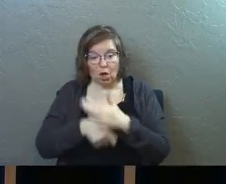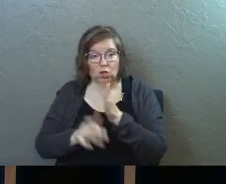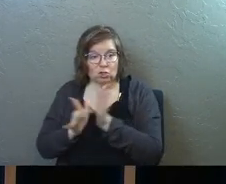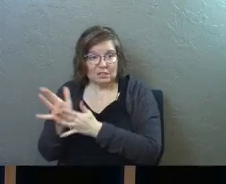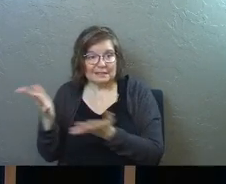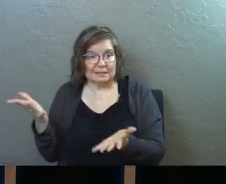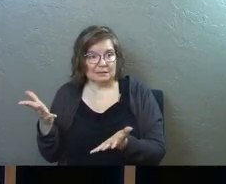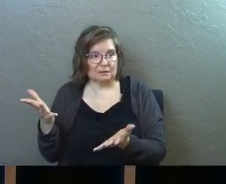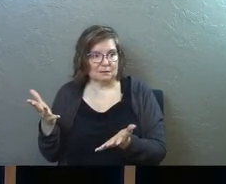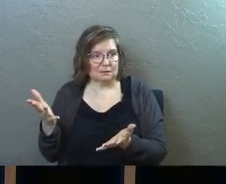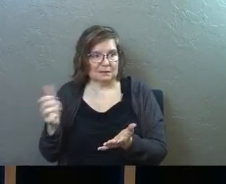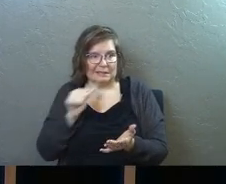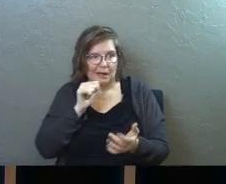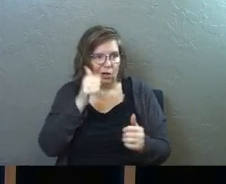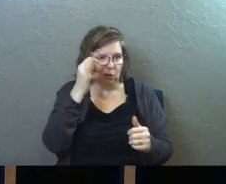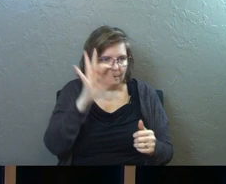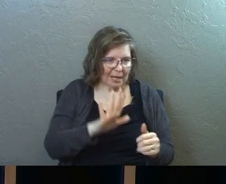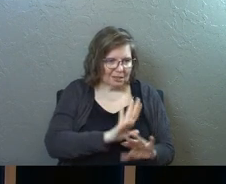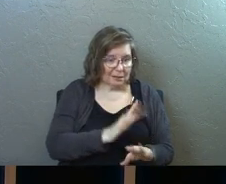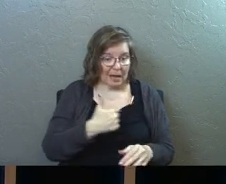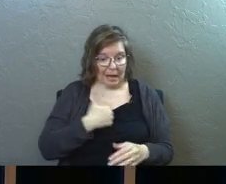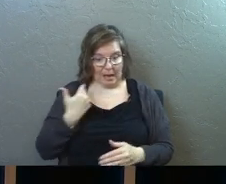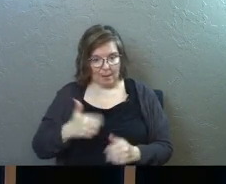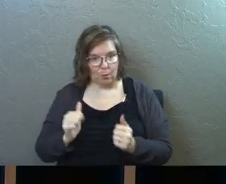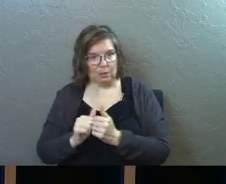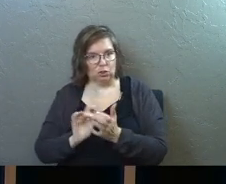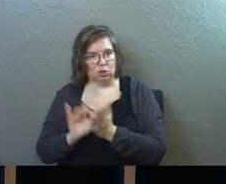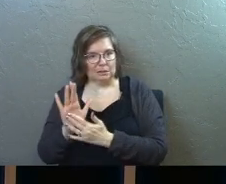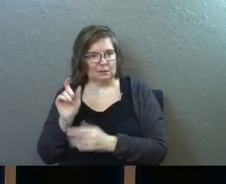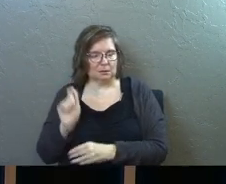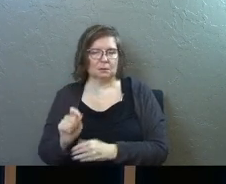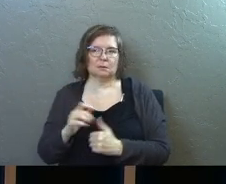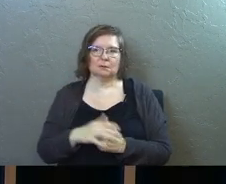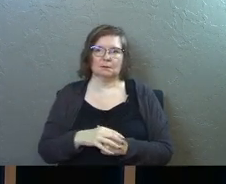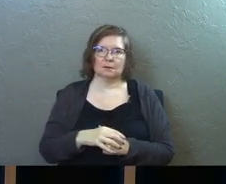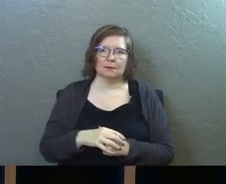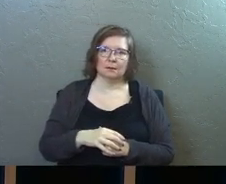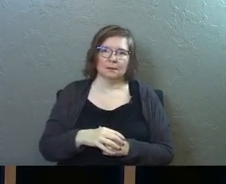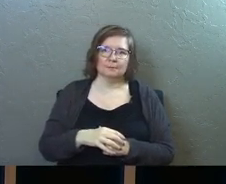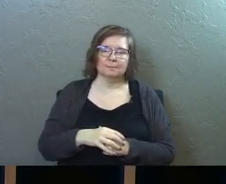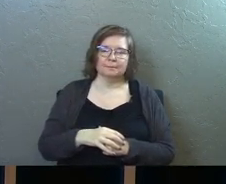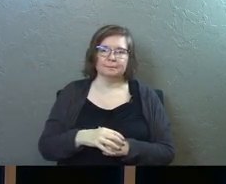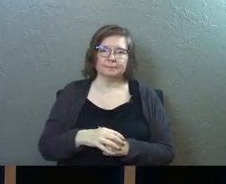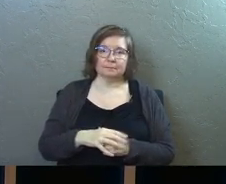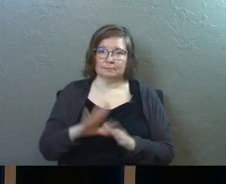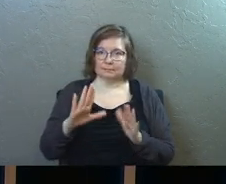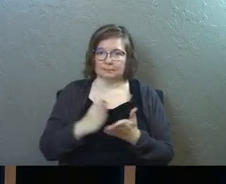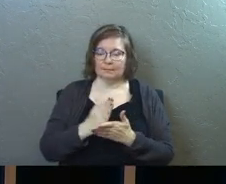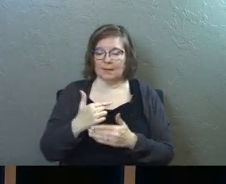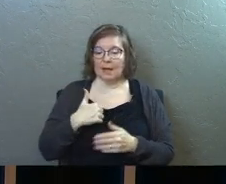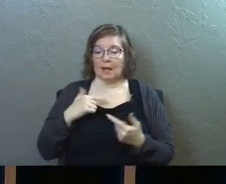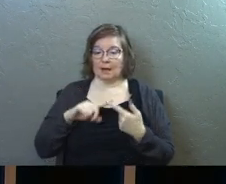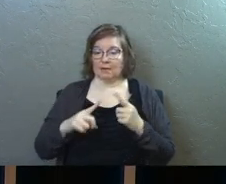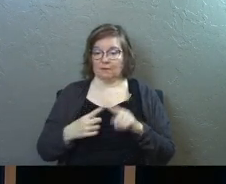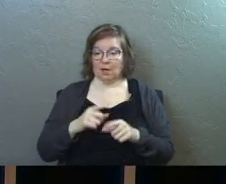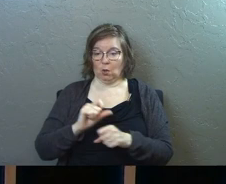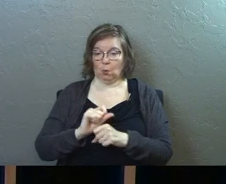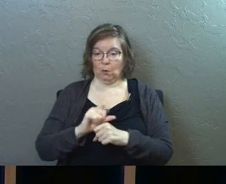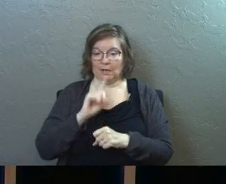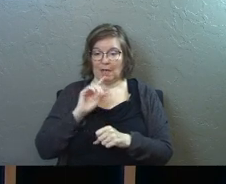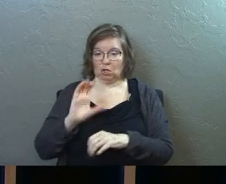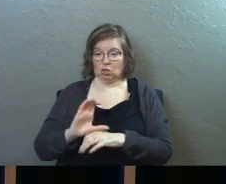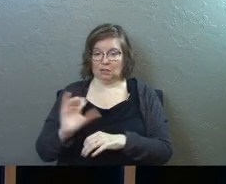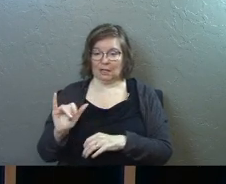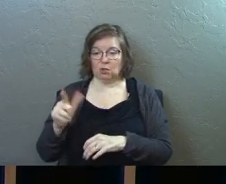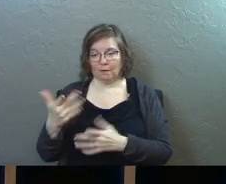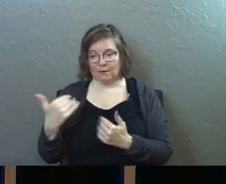into Jesus and I'm of Jesus I had a friend at work and he had